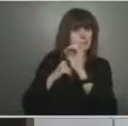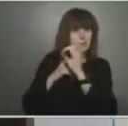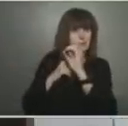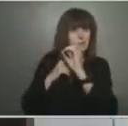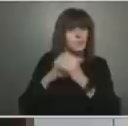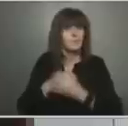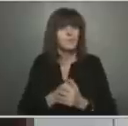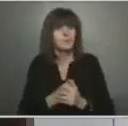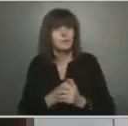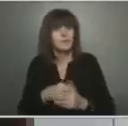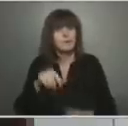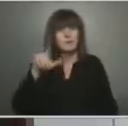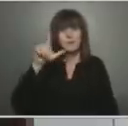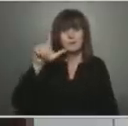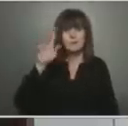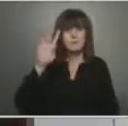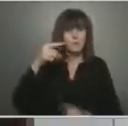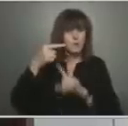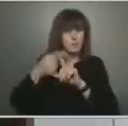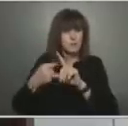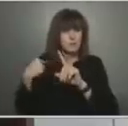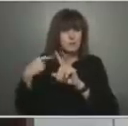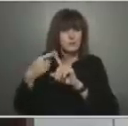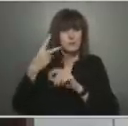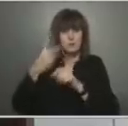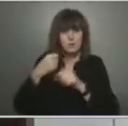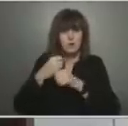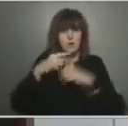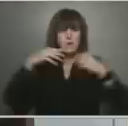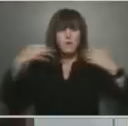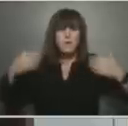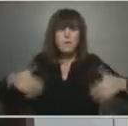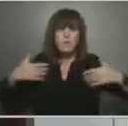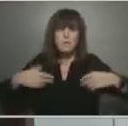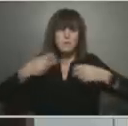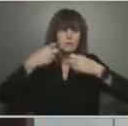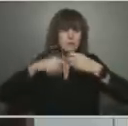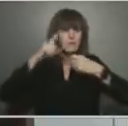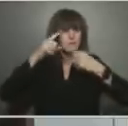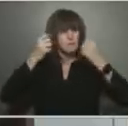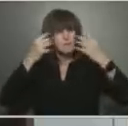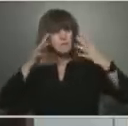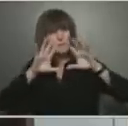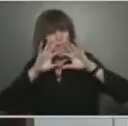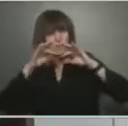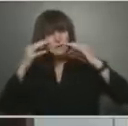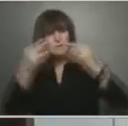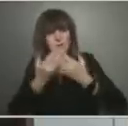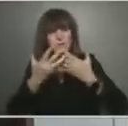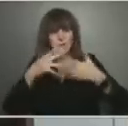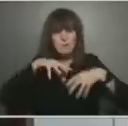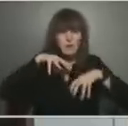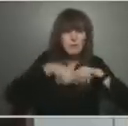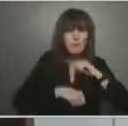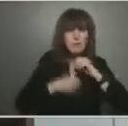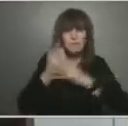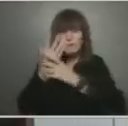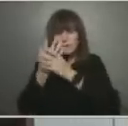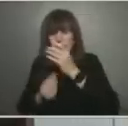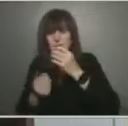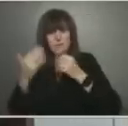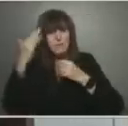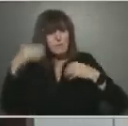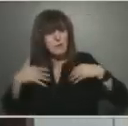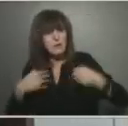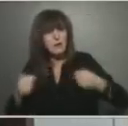families marked by tragedy and loss. All of this can take a toll on our mental health and well-being. And while Bell's